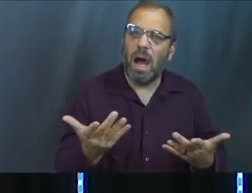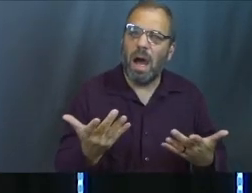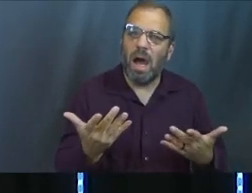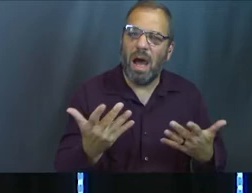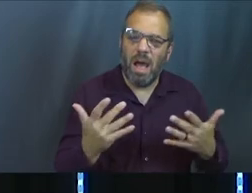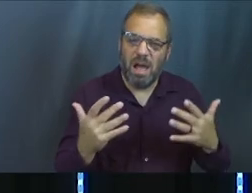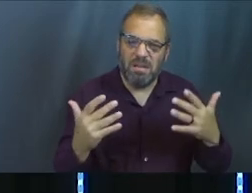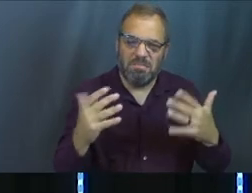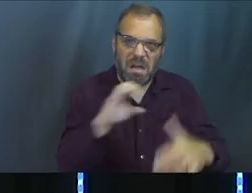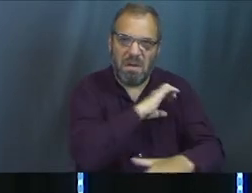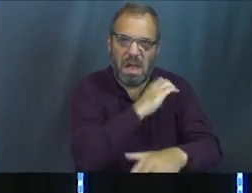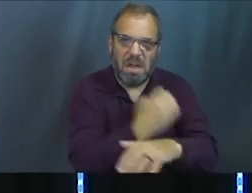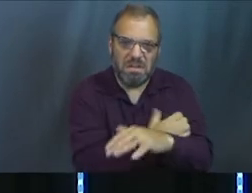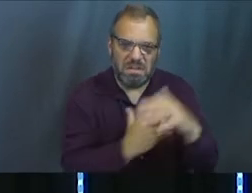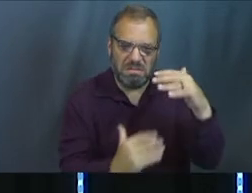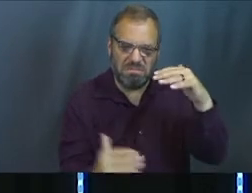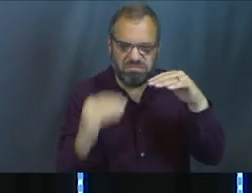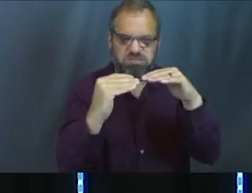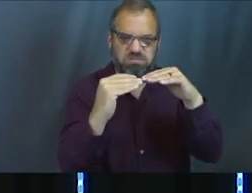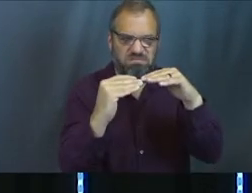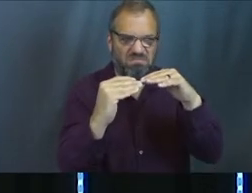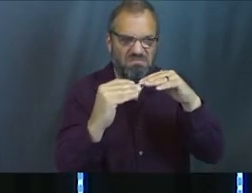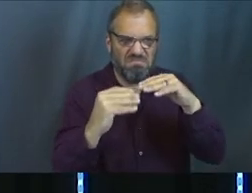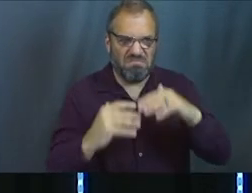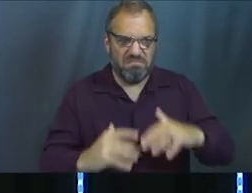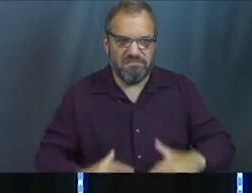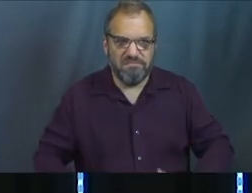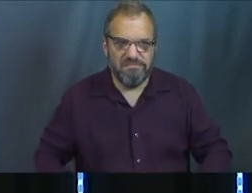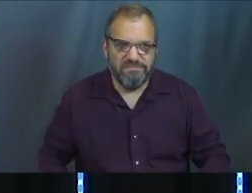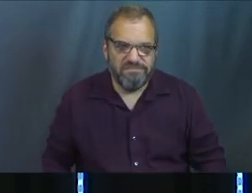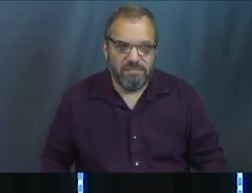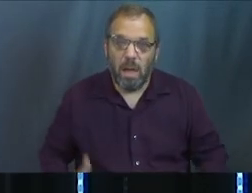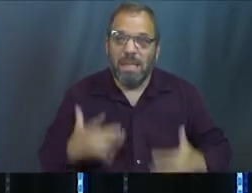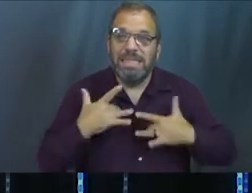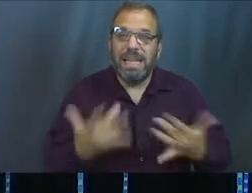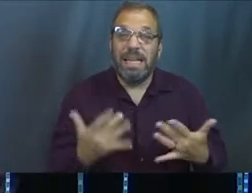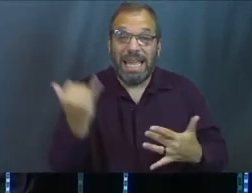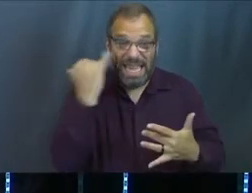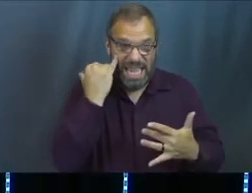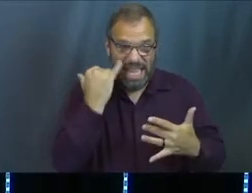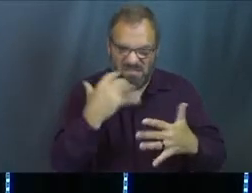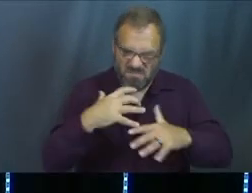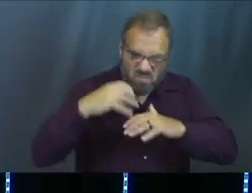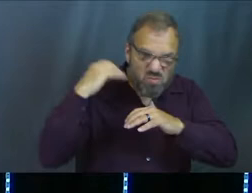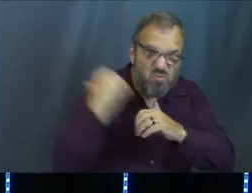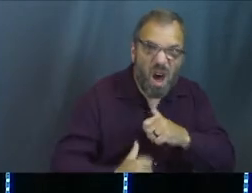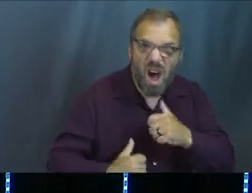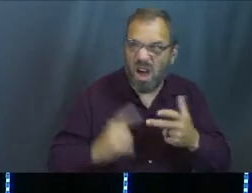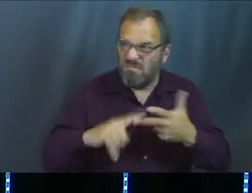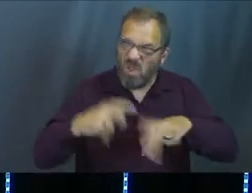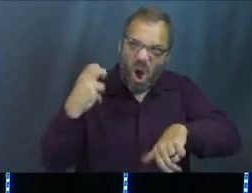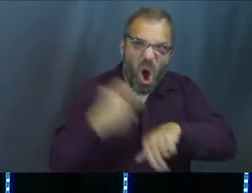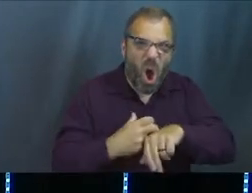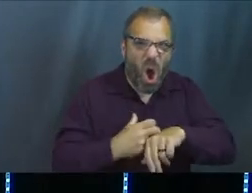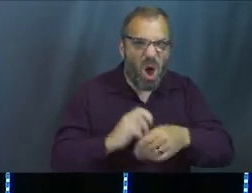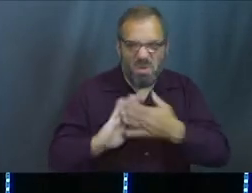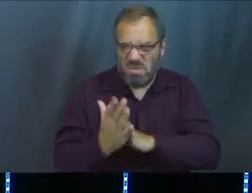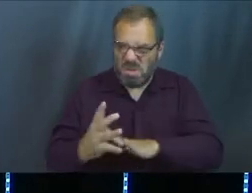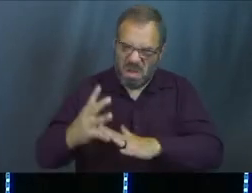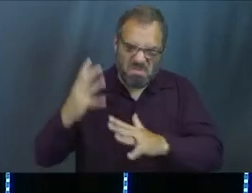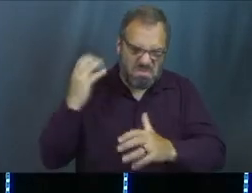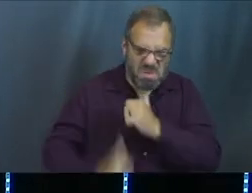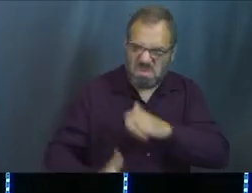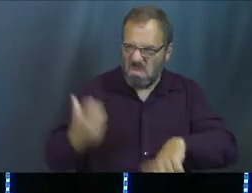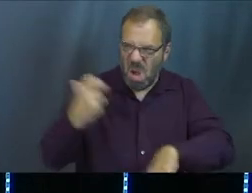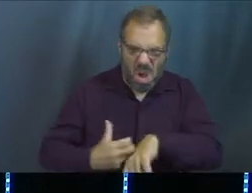match the energy of our circumstance. Do you get what I'm saying? It's like, we have a tendency, if things are real rough and they're hard, we get real rough.